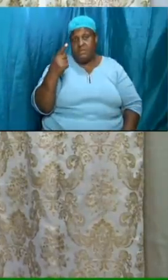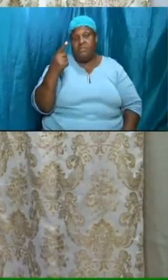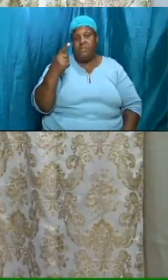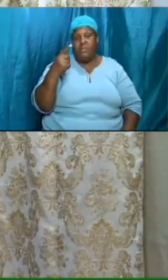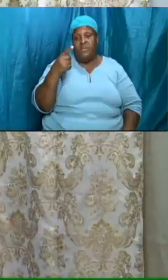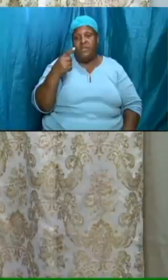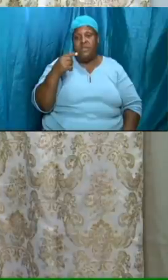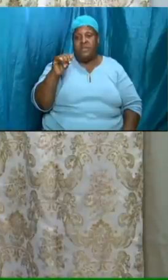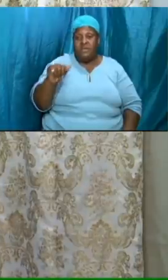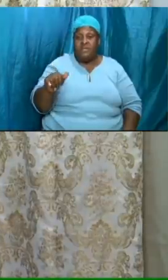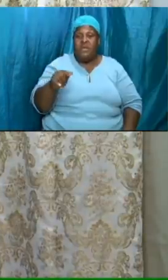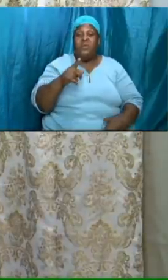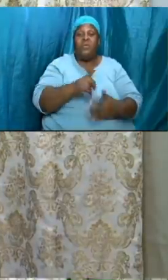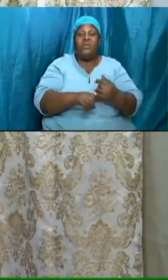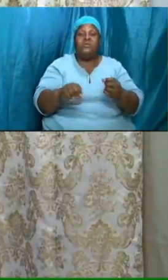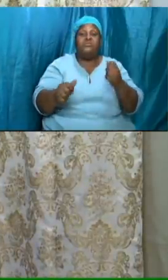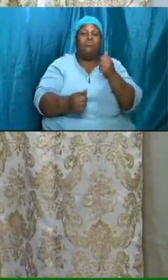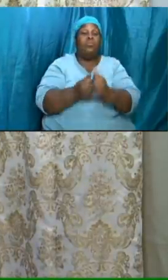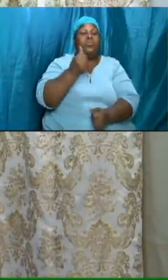that what is most important